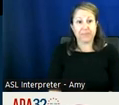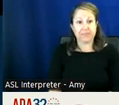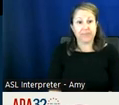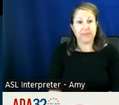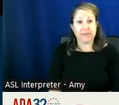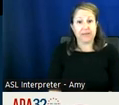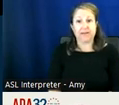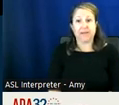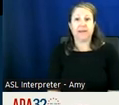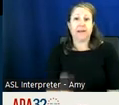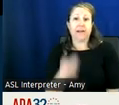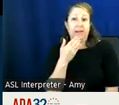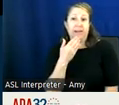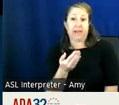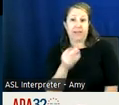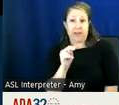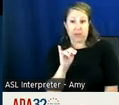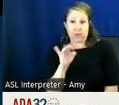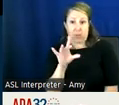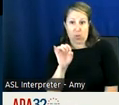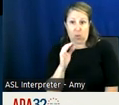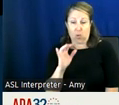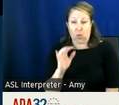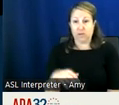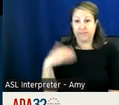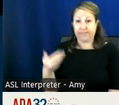thank you nicole uh next slide please